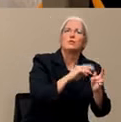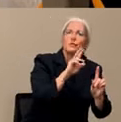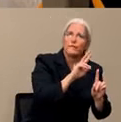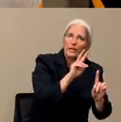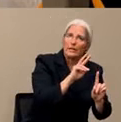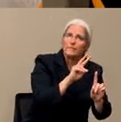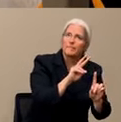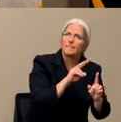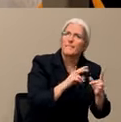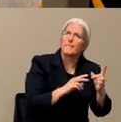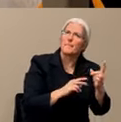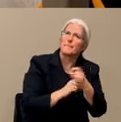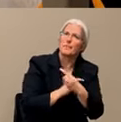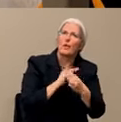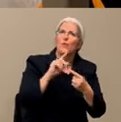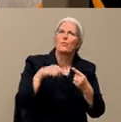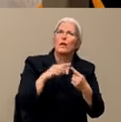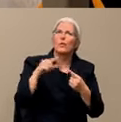to happen?